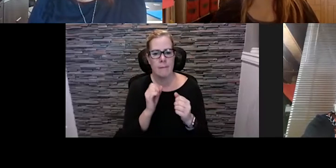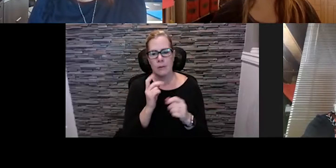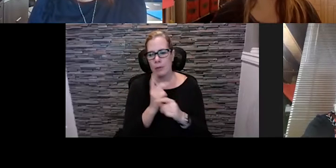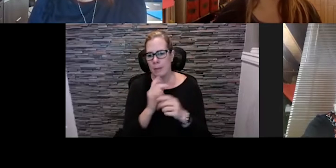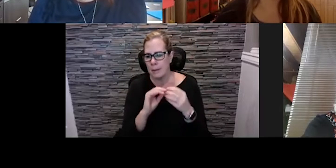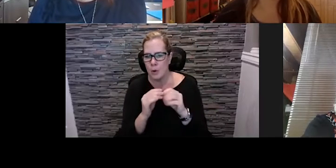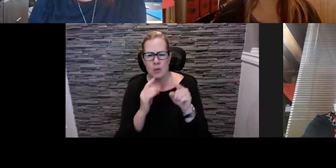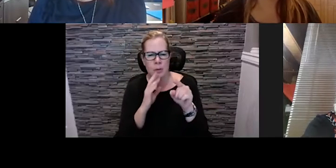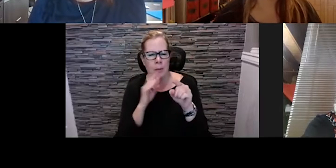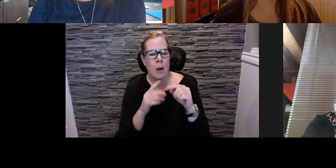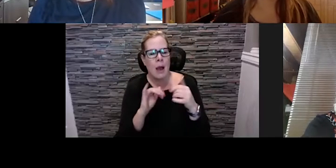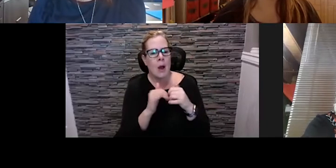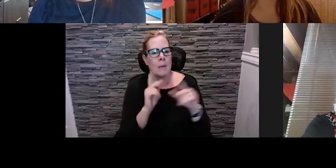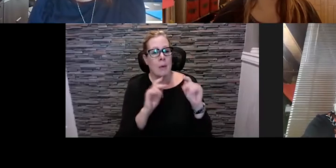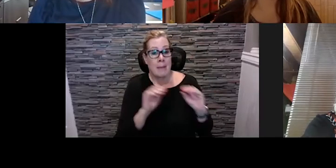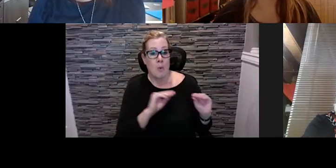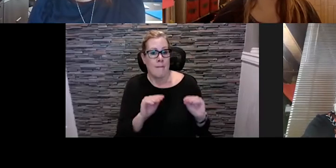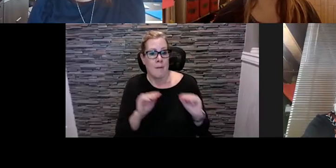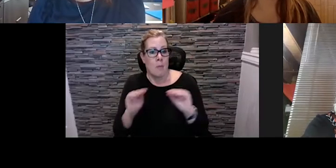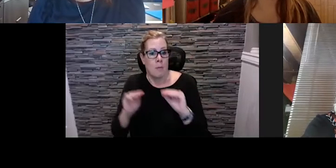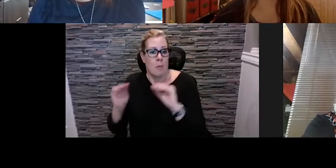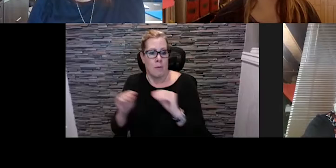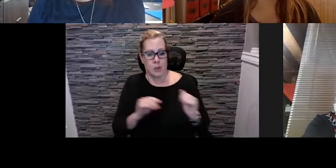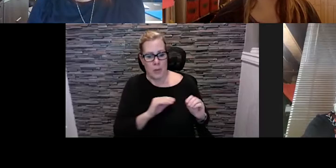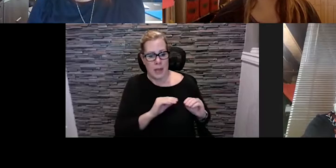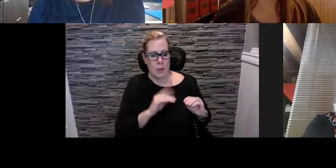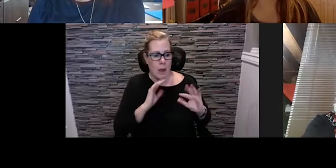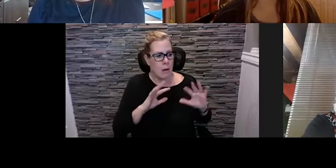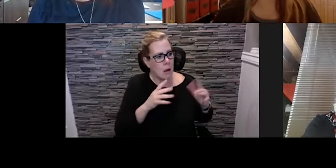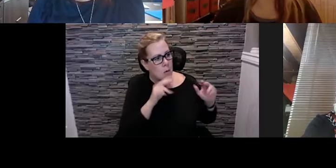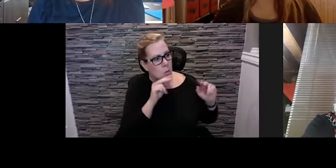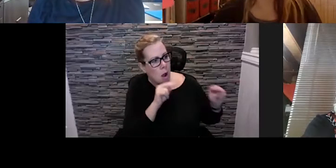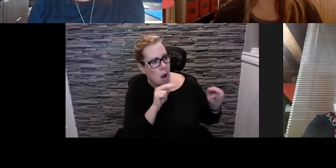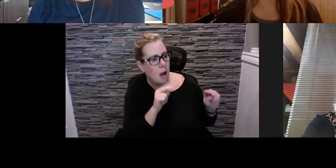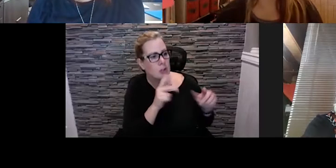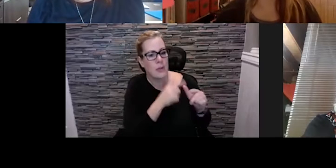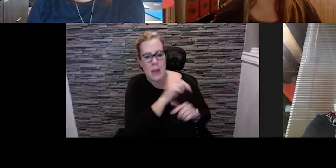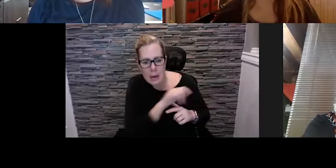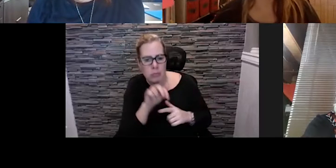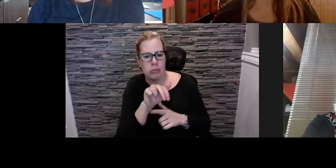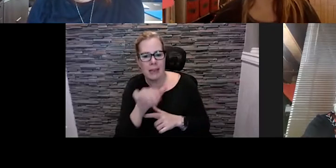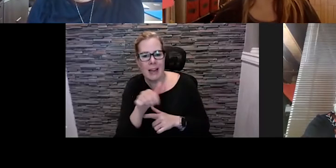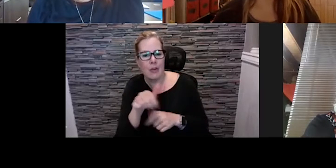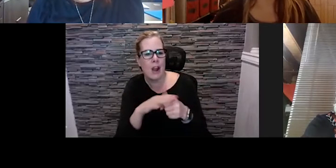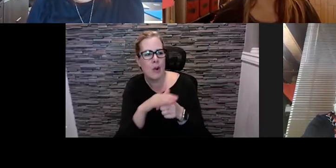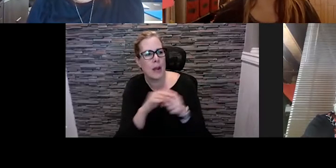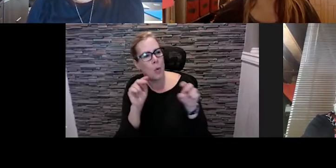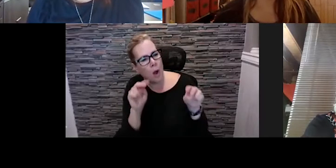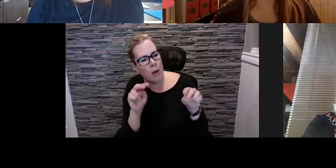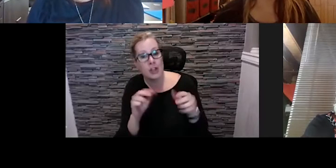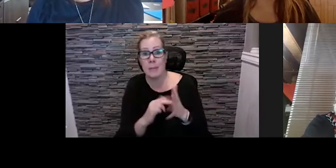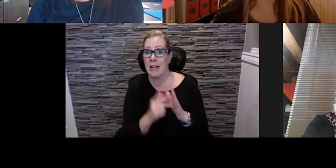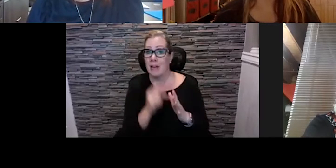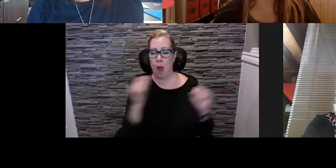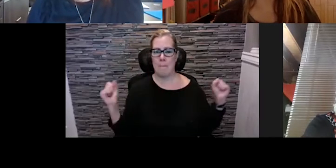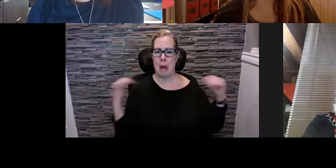movement of people, you know, to limited capacity and that continual movement in order to keep people safe. So we don't have a bunch of people